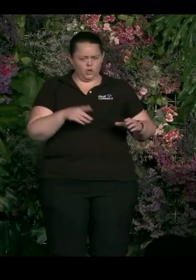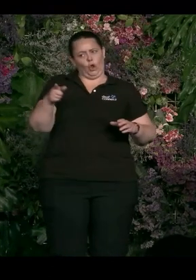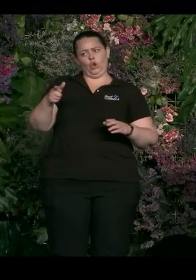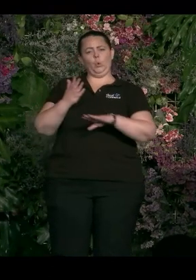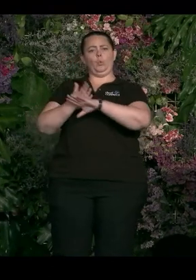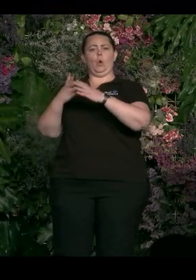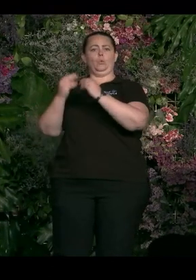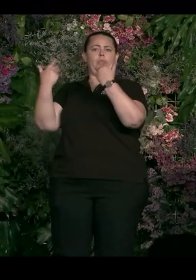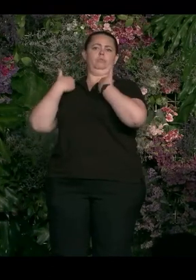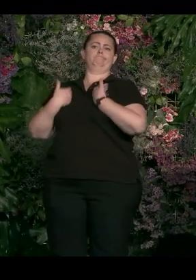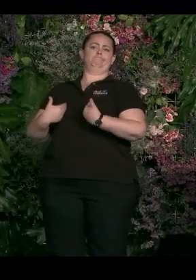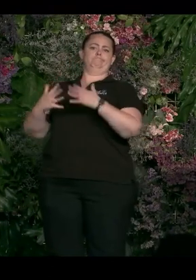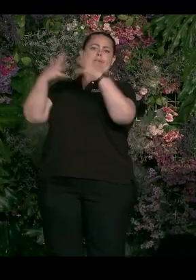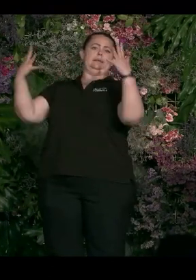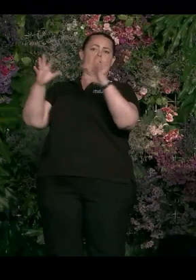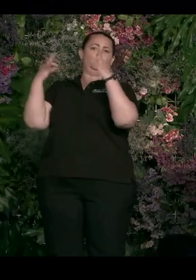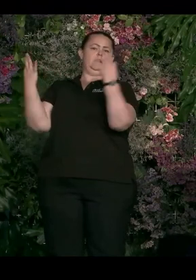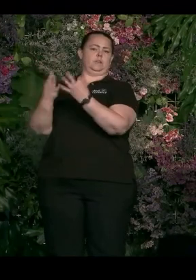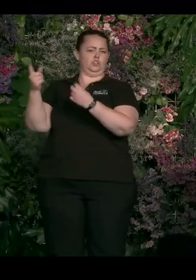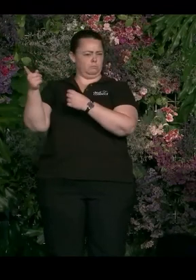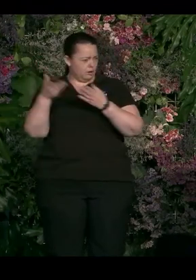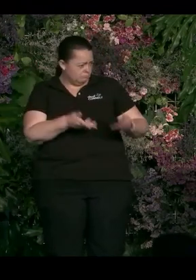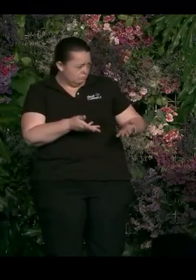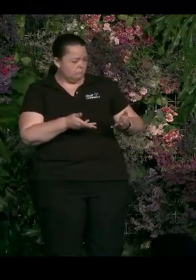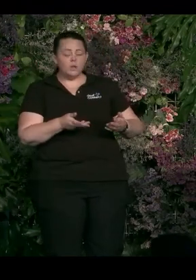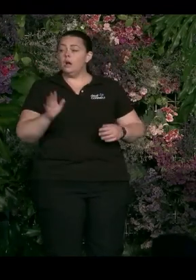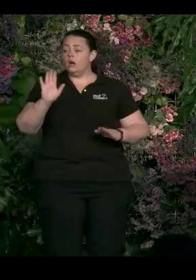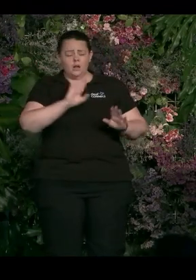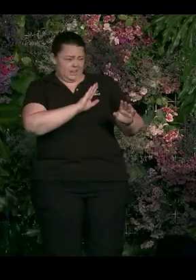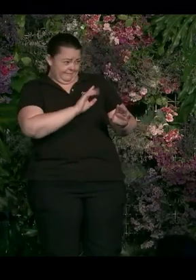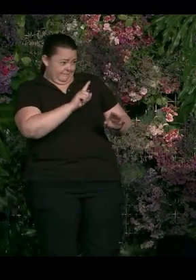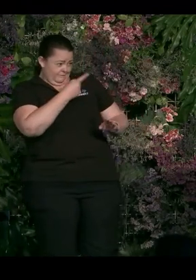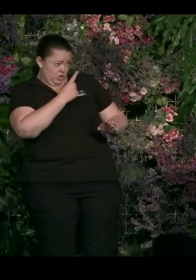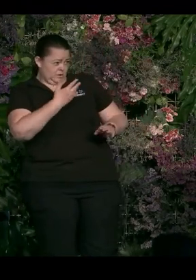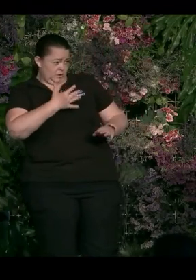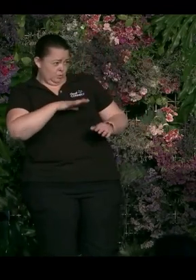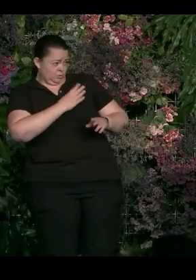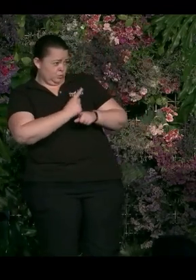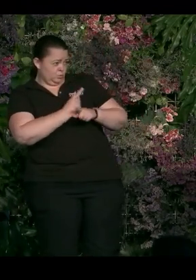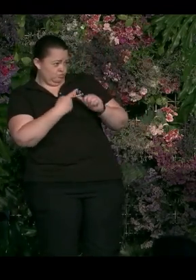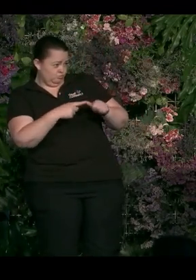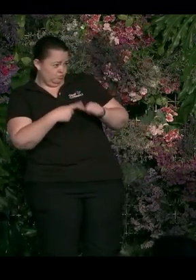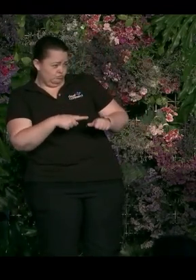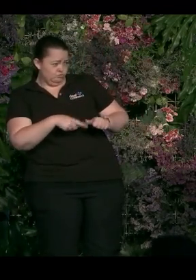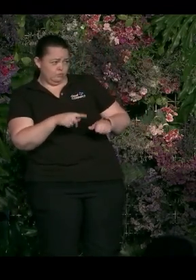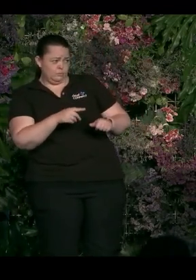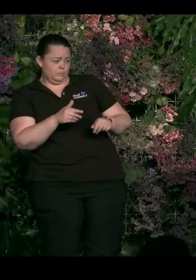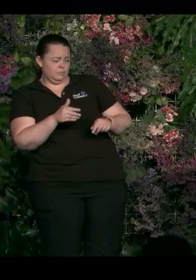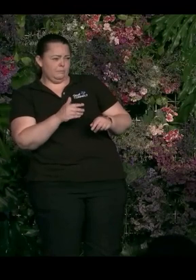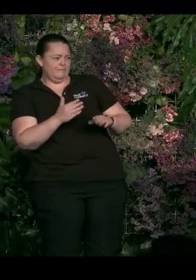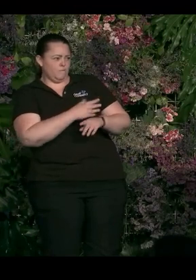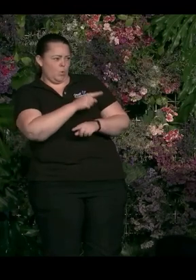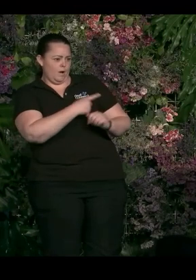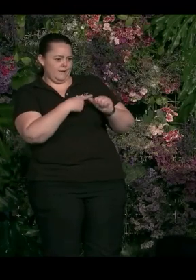higher-end. Yeah. Actually, I want to pick up on what we were just talking about, if that's okay. Yeah, I'll weave that in. And there are a couple of questions here I think I can tie into.